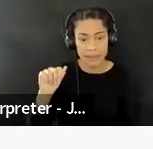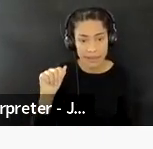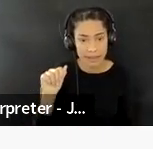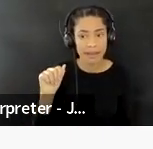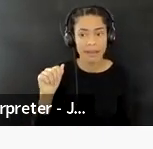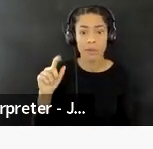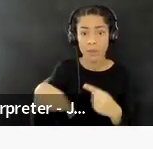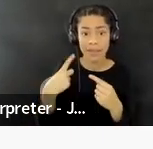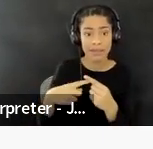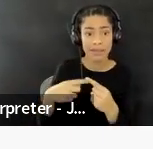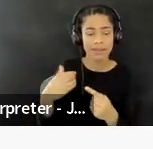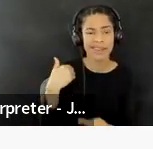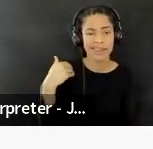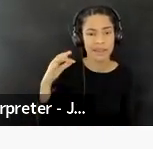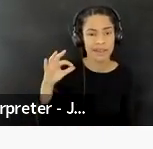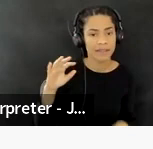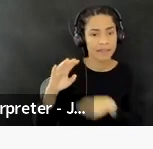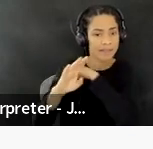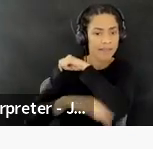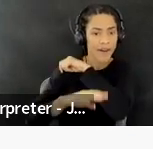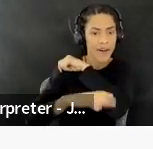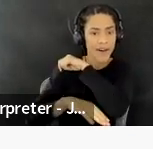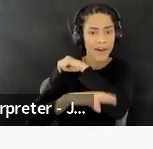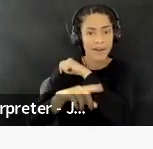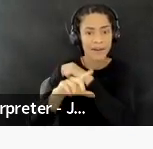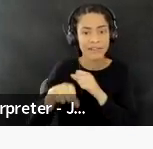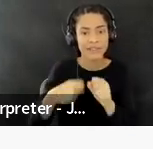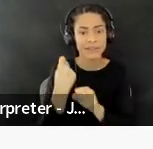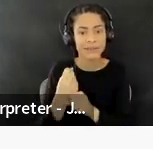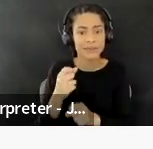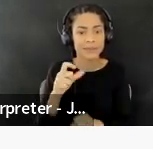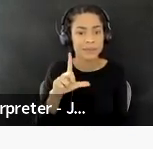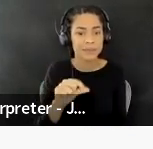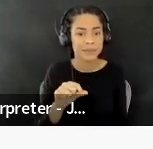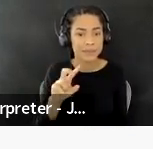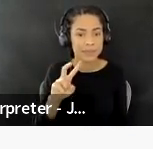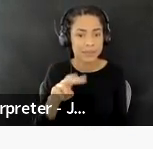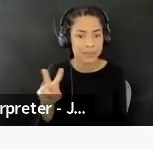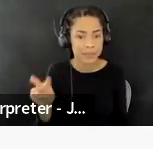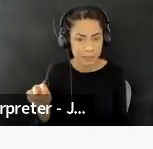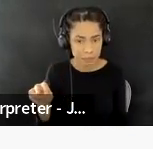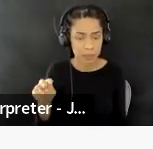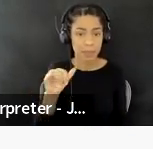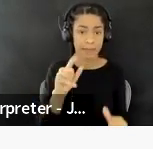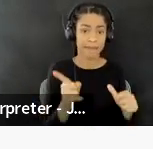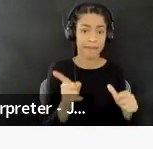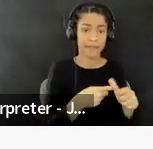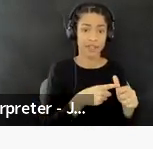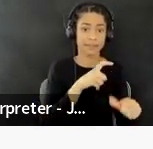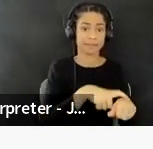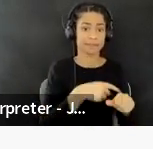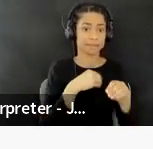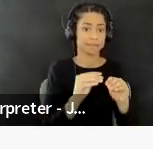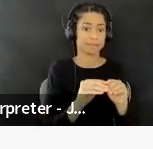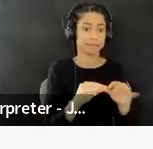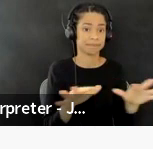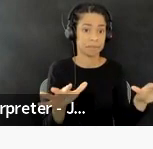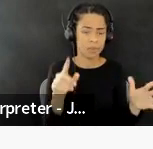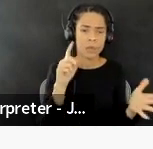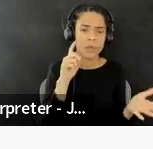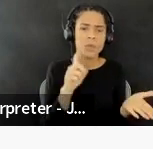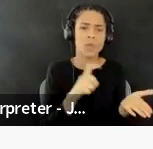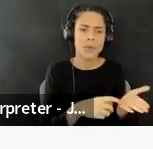2022. Um, already within this first round, we are identifying, um, patterns and